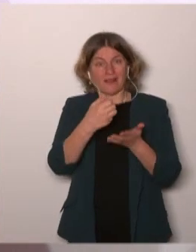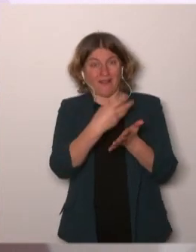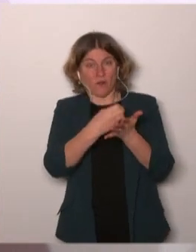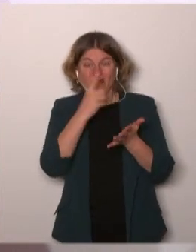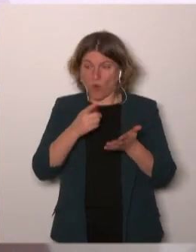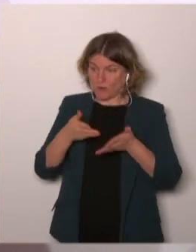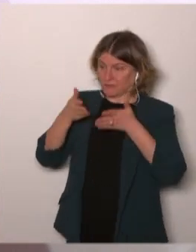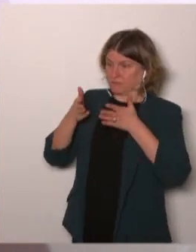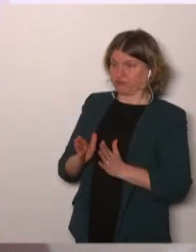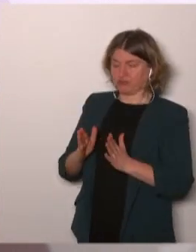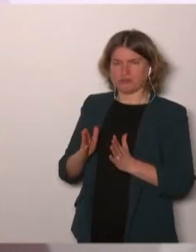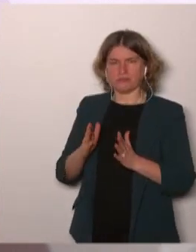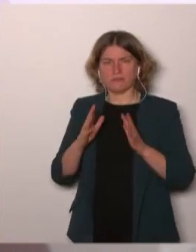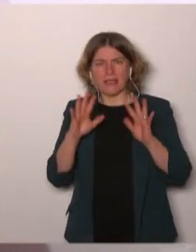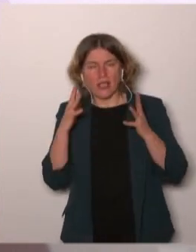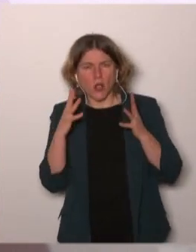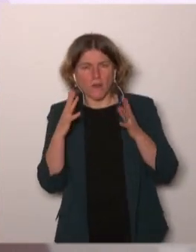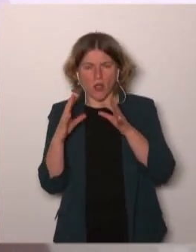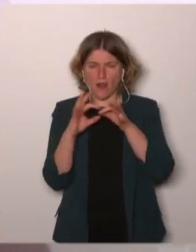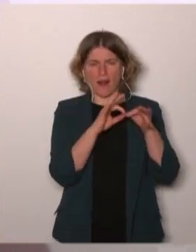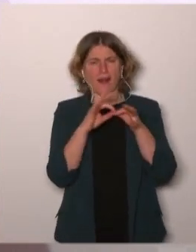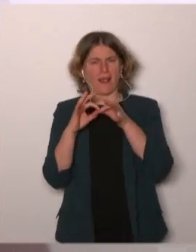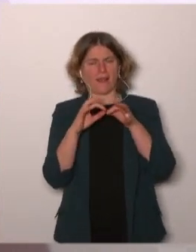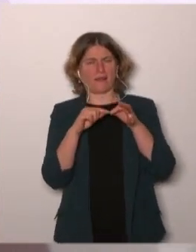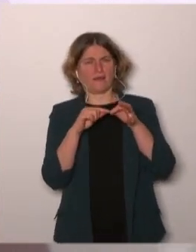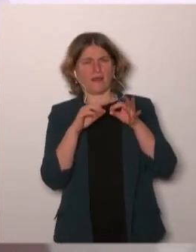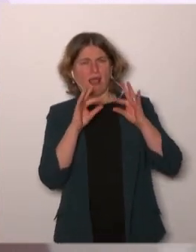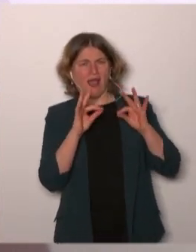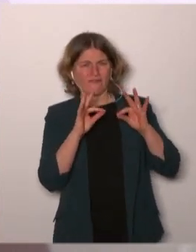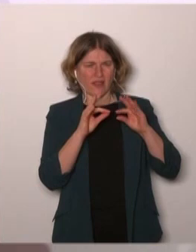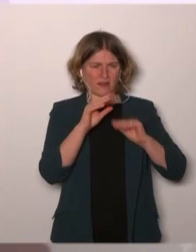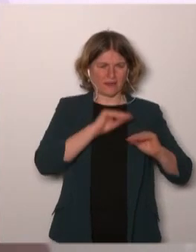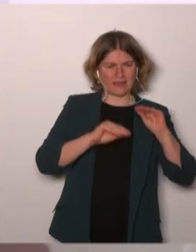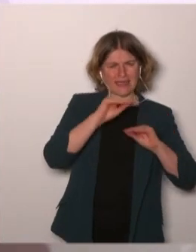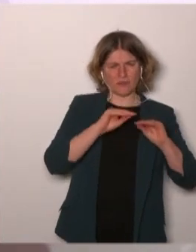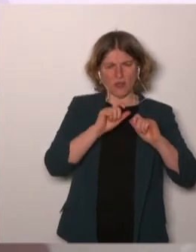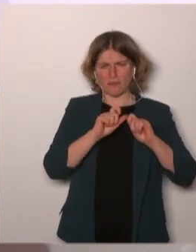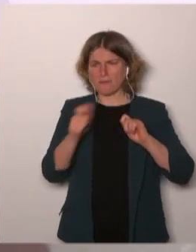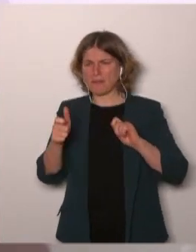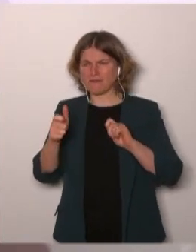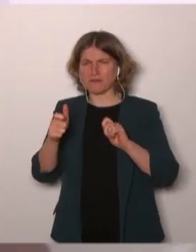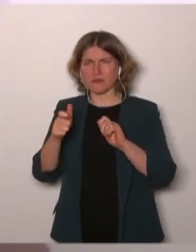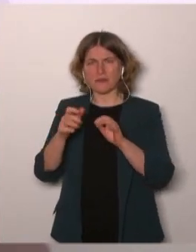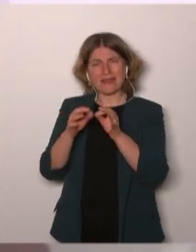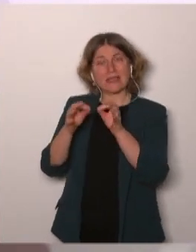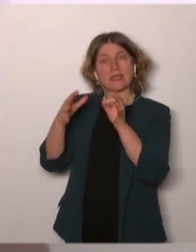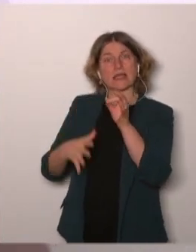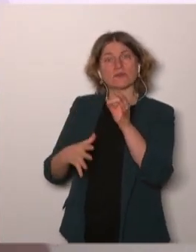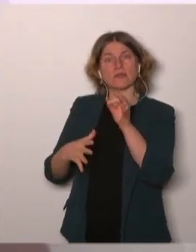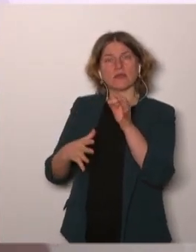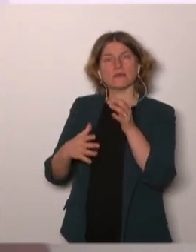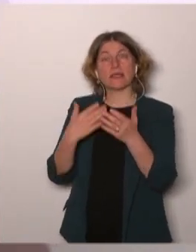between the treatment and actually the outcome of the patient and the challenge in using real world data is therefore